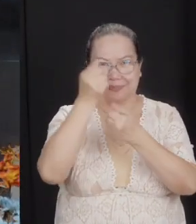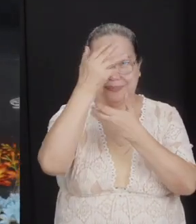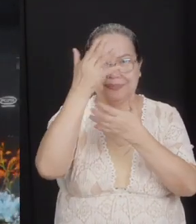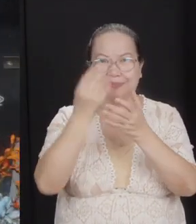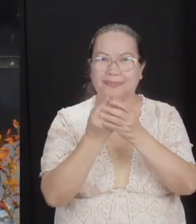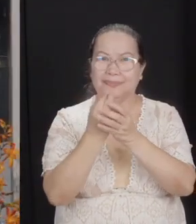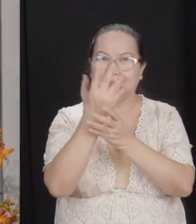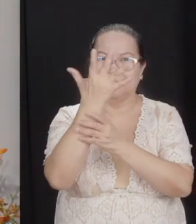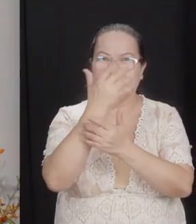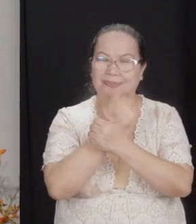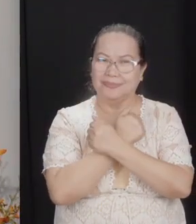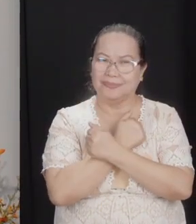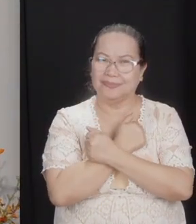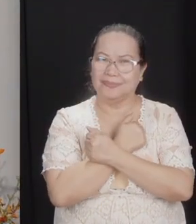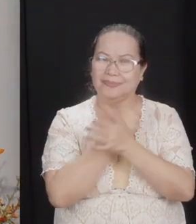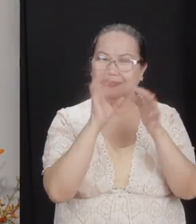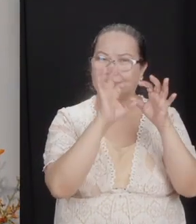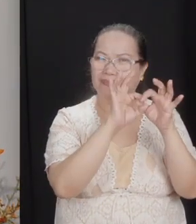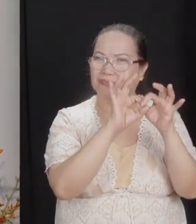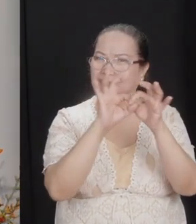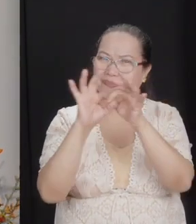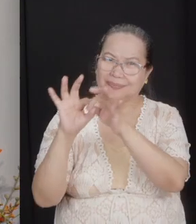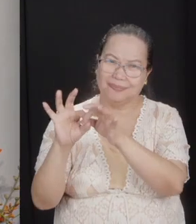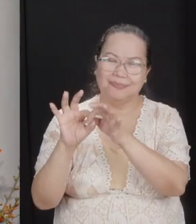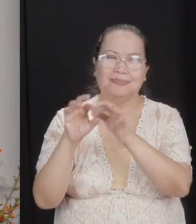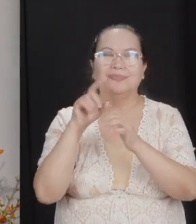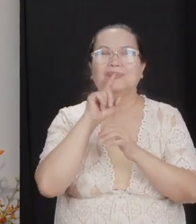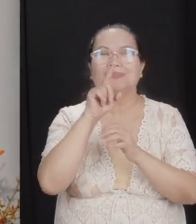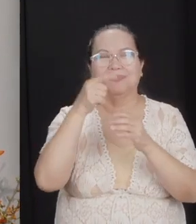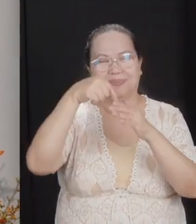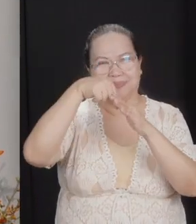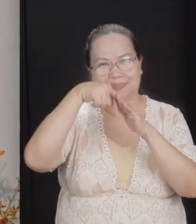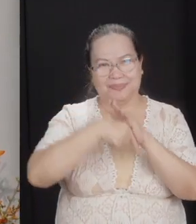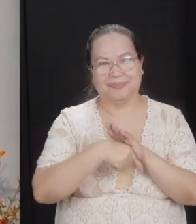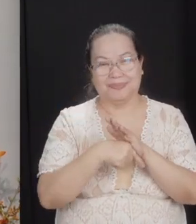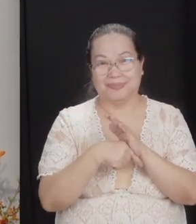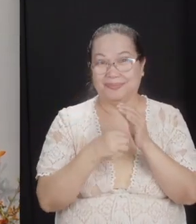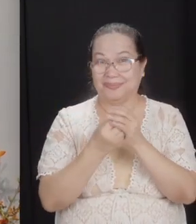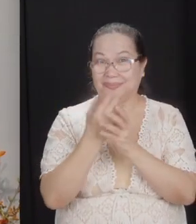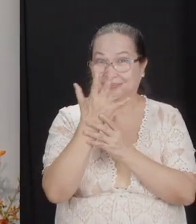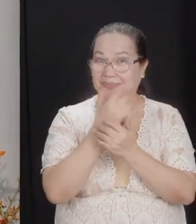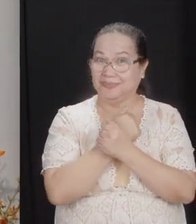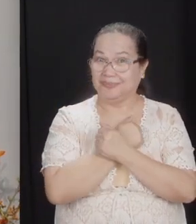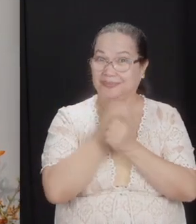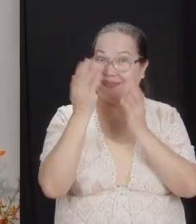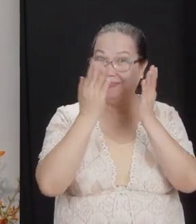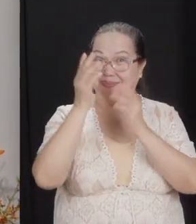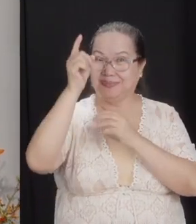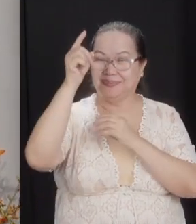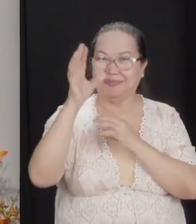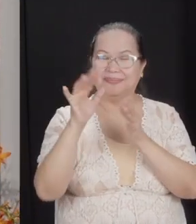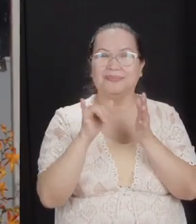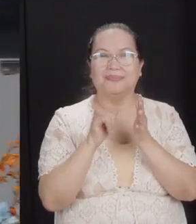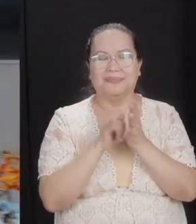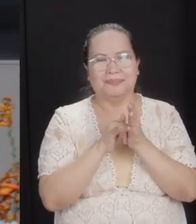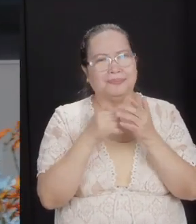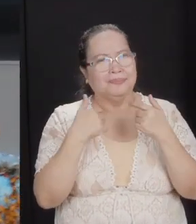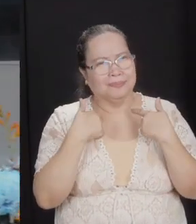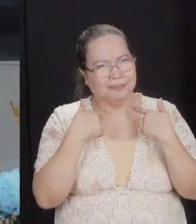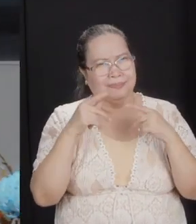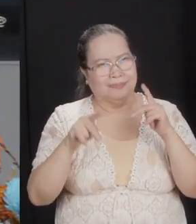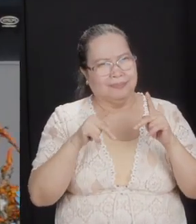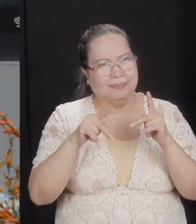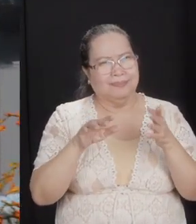As you grow in love, relationship gets deeper. As you grow in love, we serve him. That's why there are people who